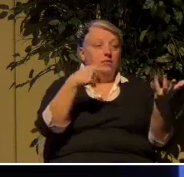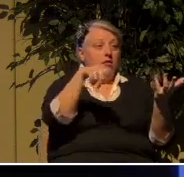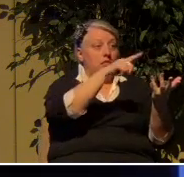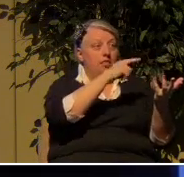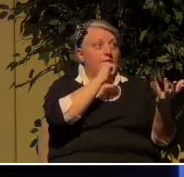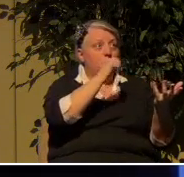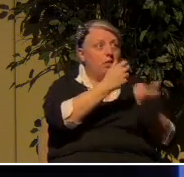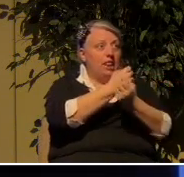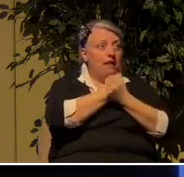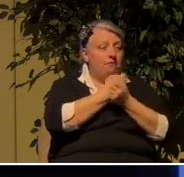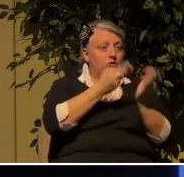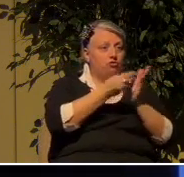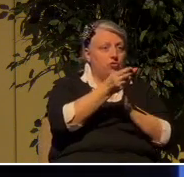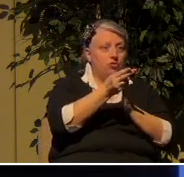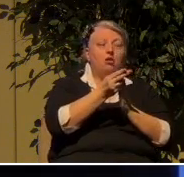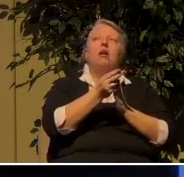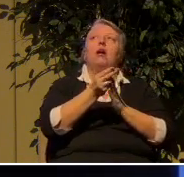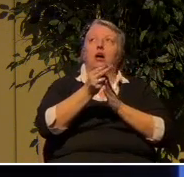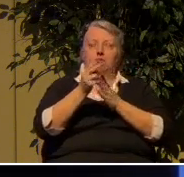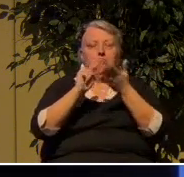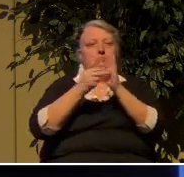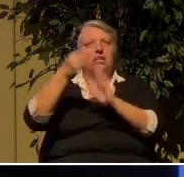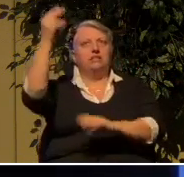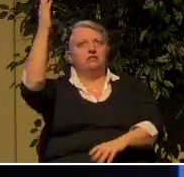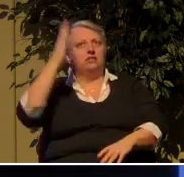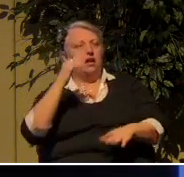them what? A powerful